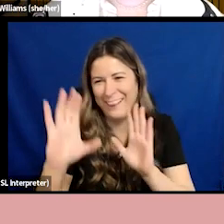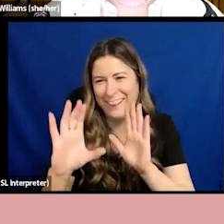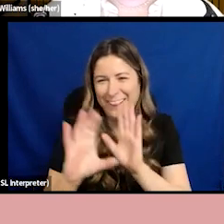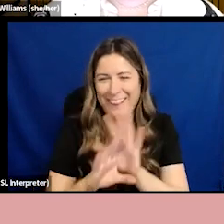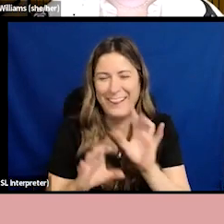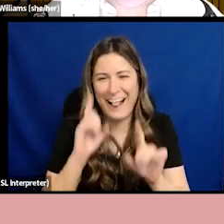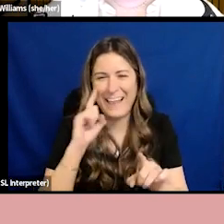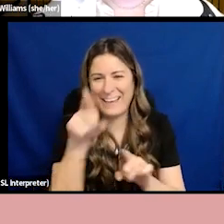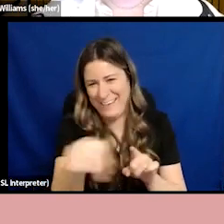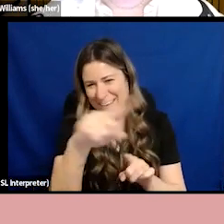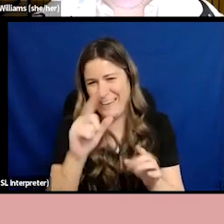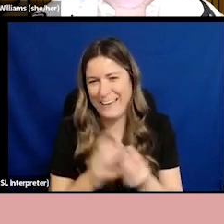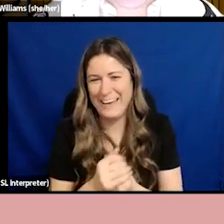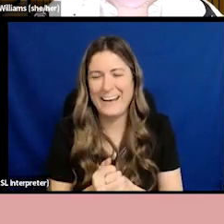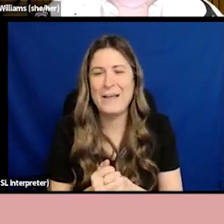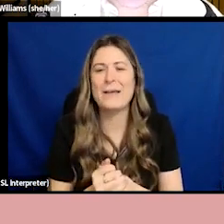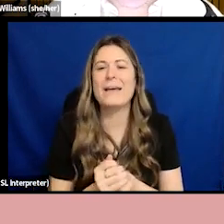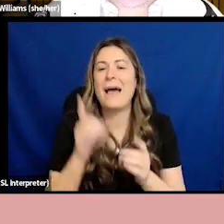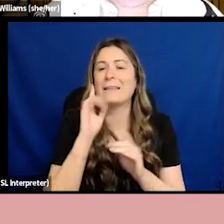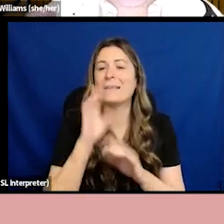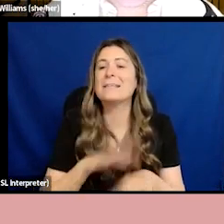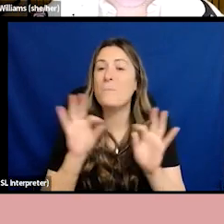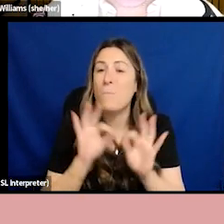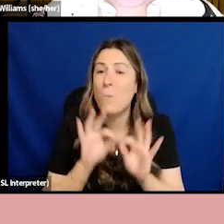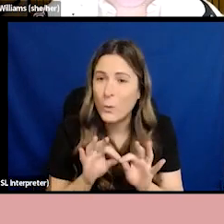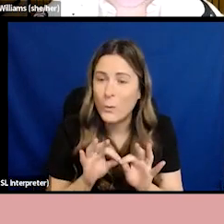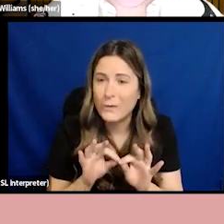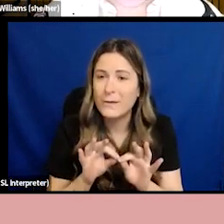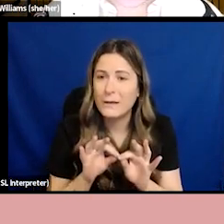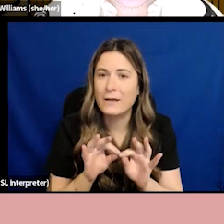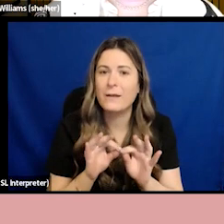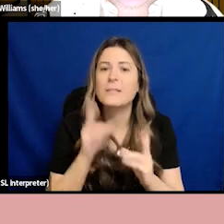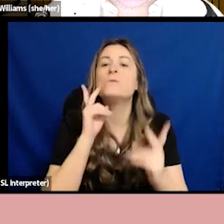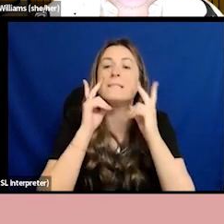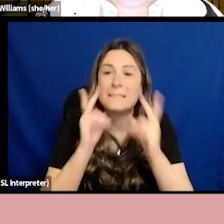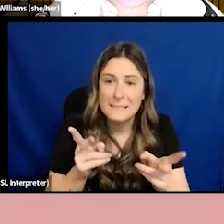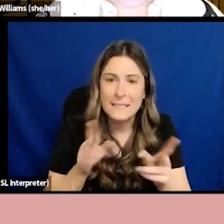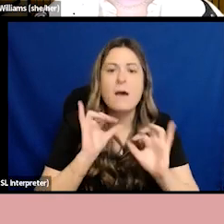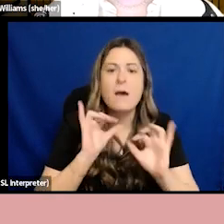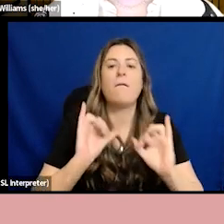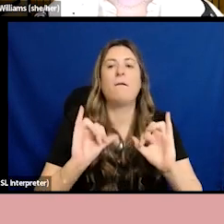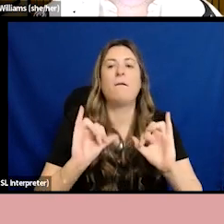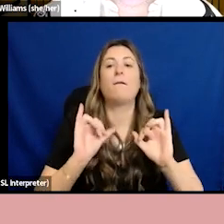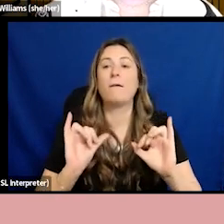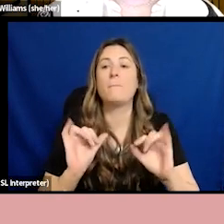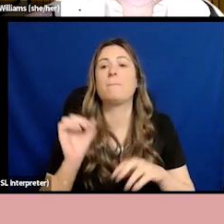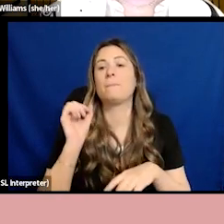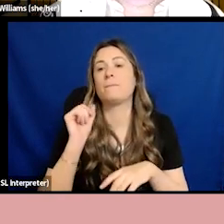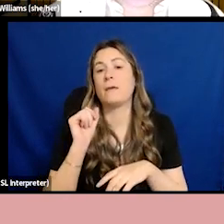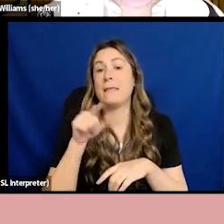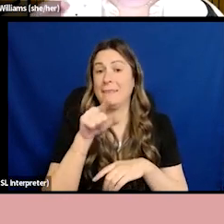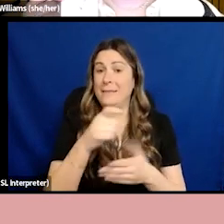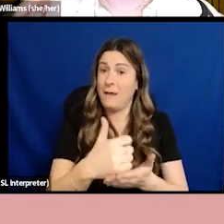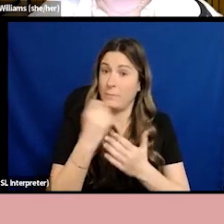Because once we understand intersectionality, we can begin to understand that marginalised people can often be fighting